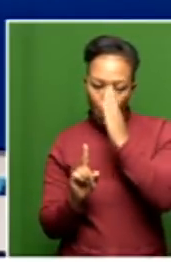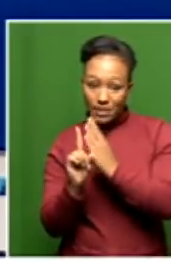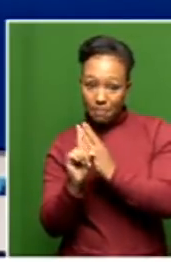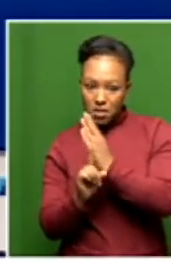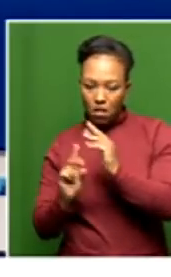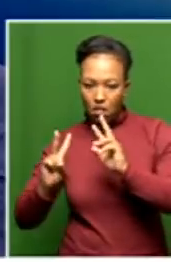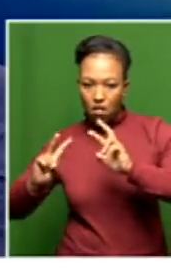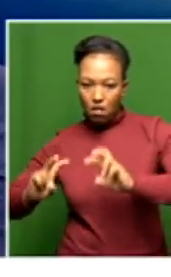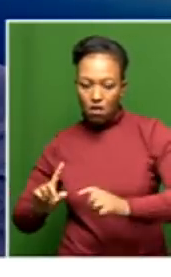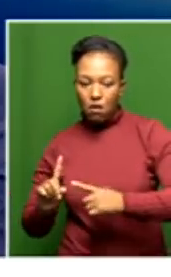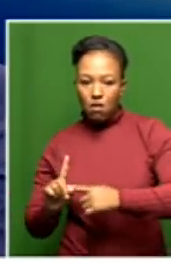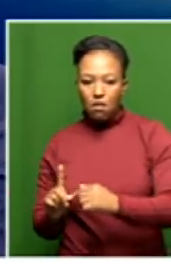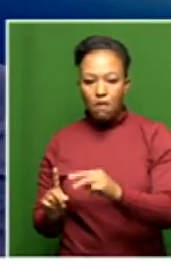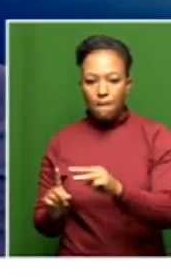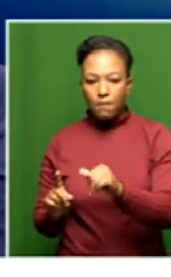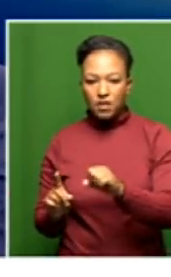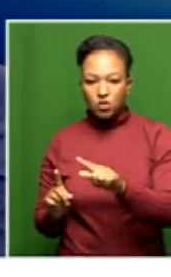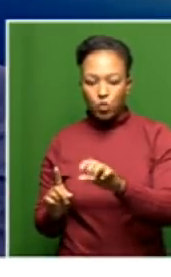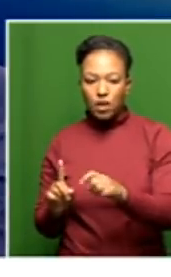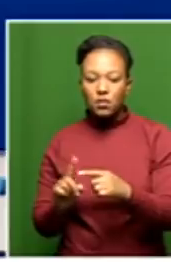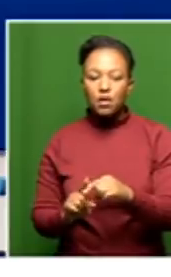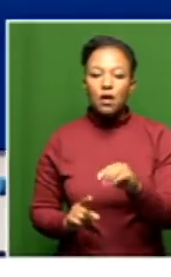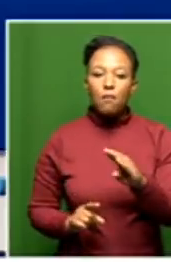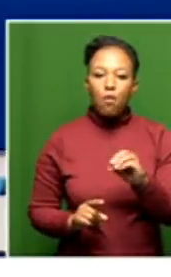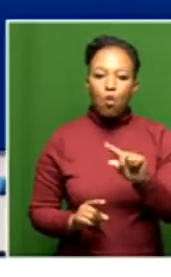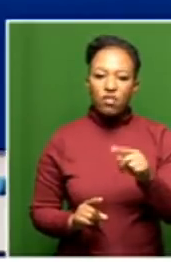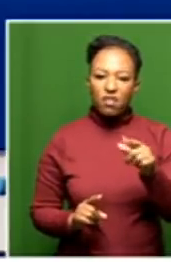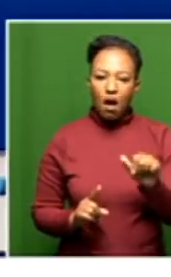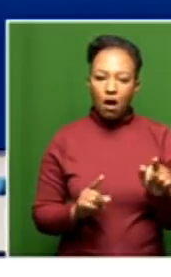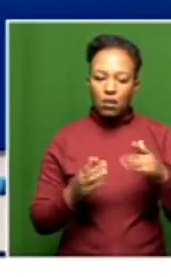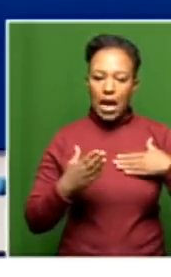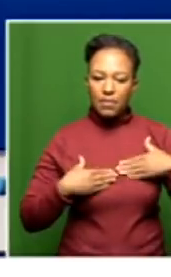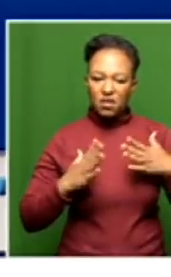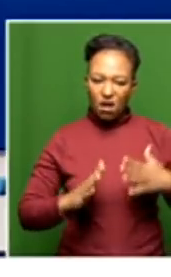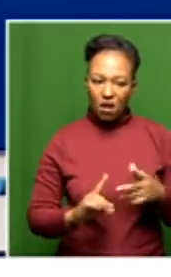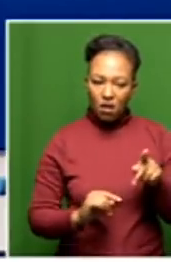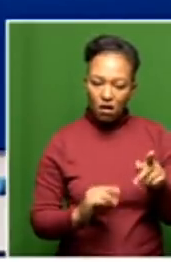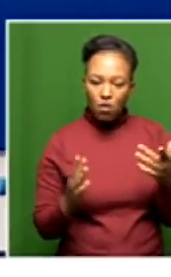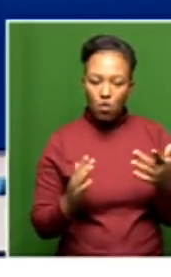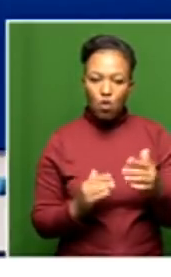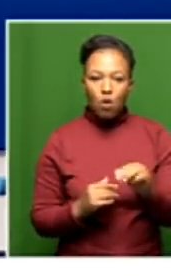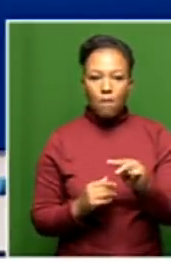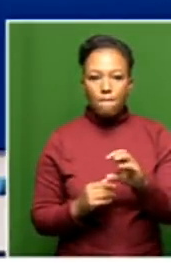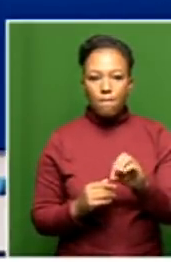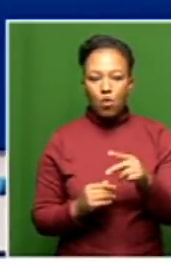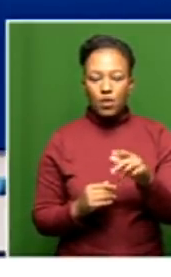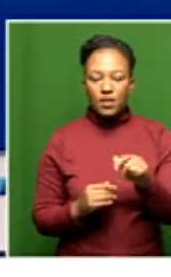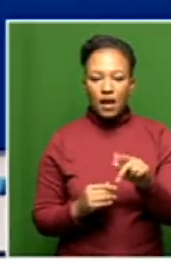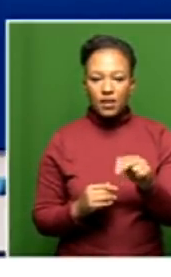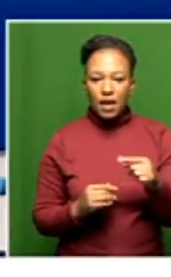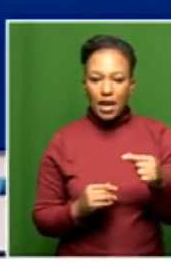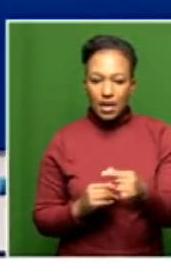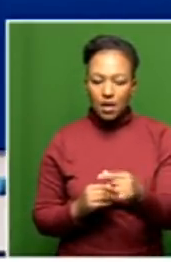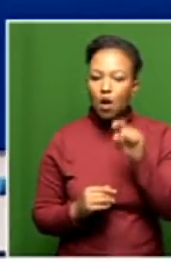the SABC, Maswele Ralebona, and of course, Albie Buerta was the administrator at the Mutakeng 20 prototype